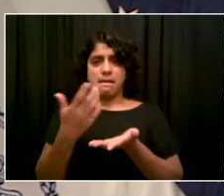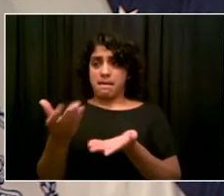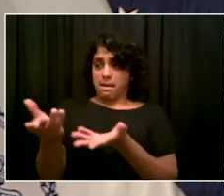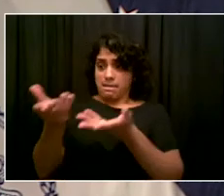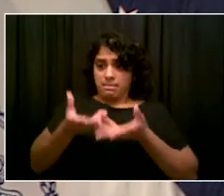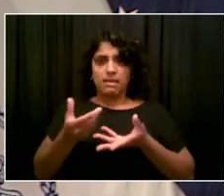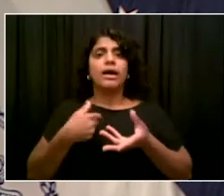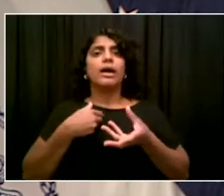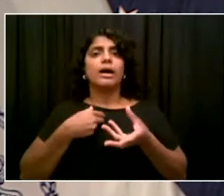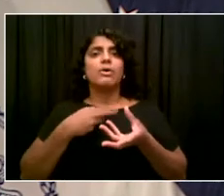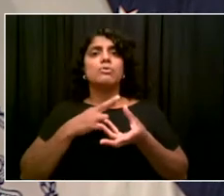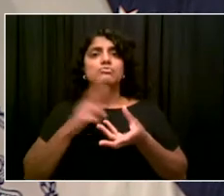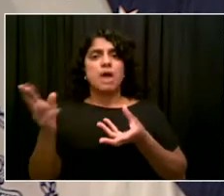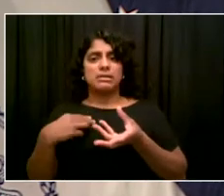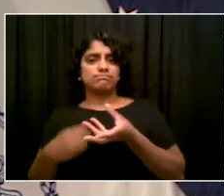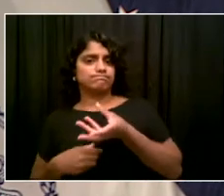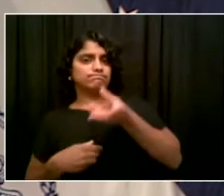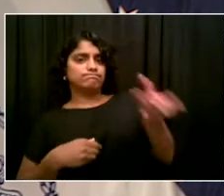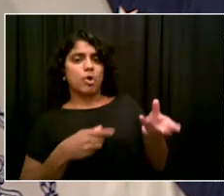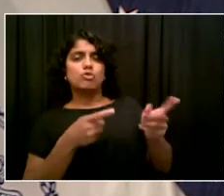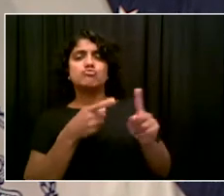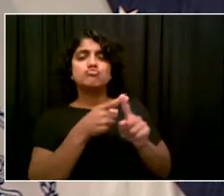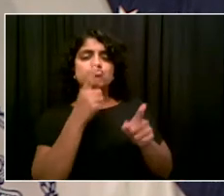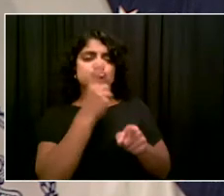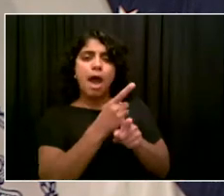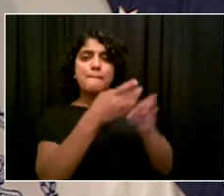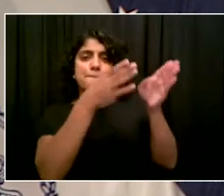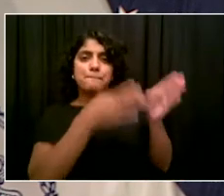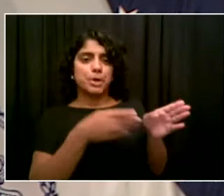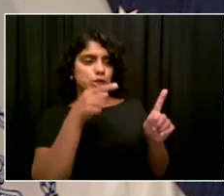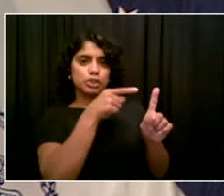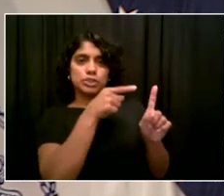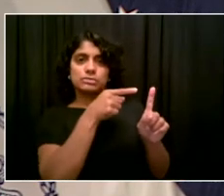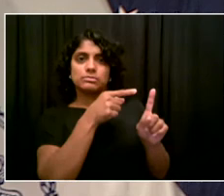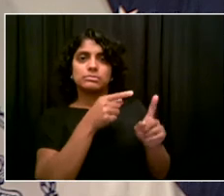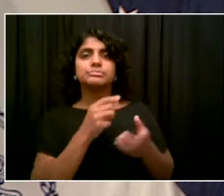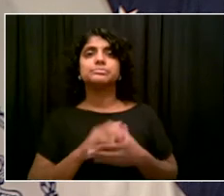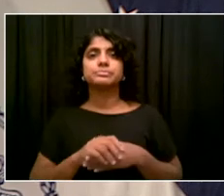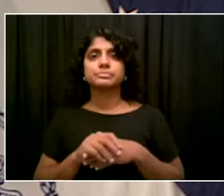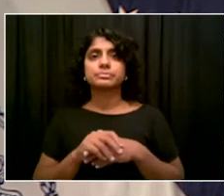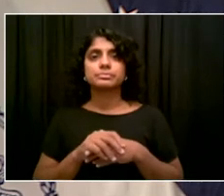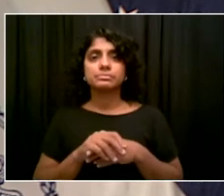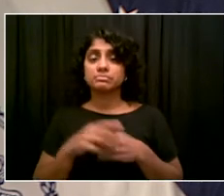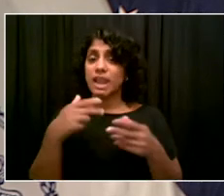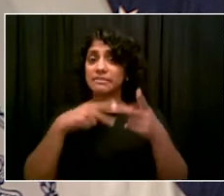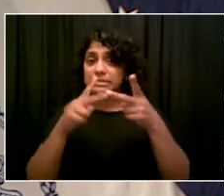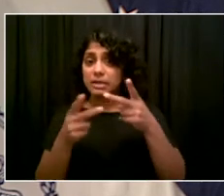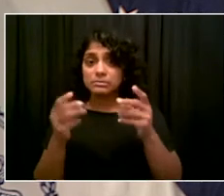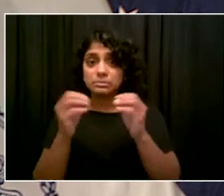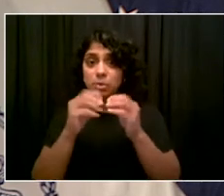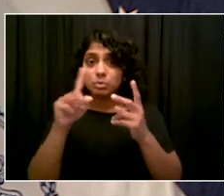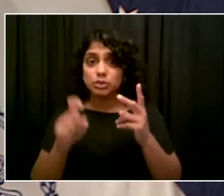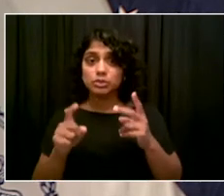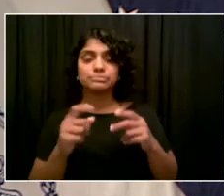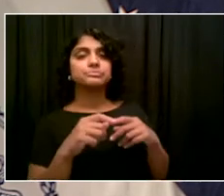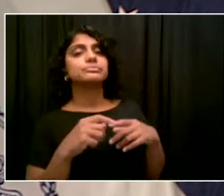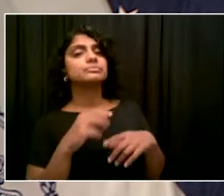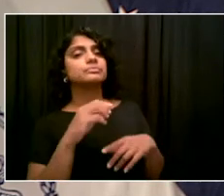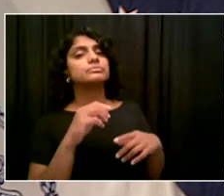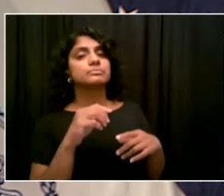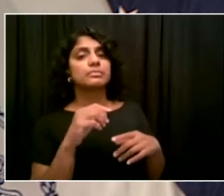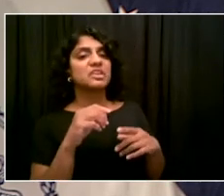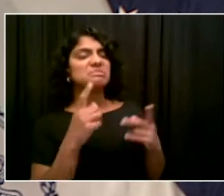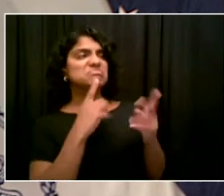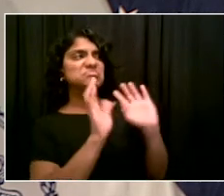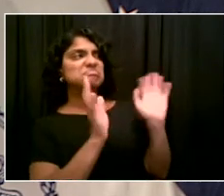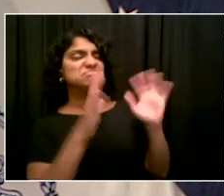Only got one today, Mr. Mayor. And everyone on the call wishing you the best. Thank you very much. The next is Bob Henley from the Chief